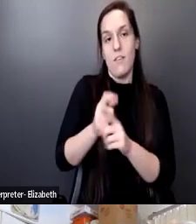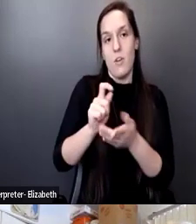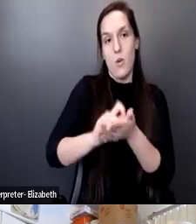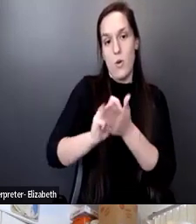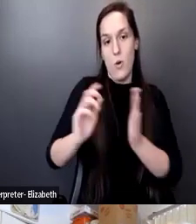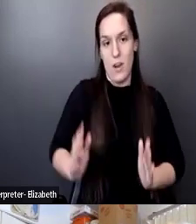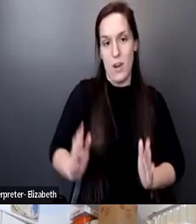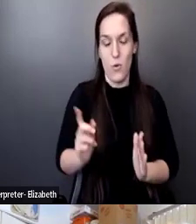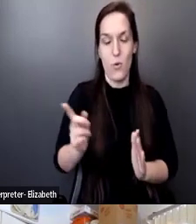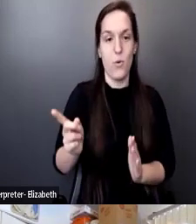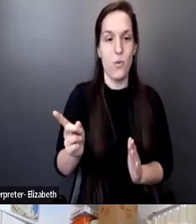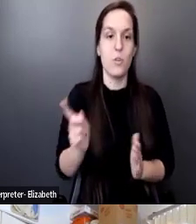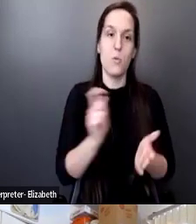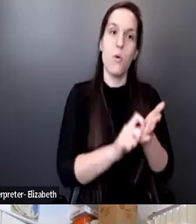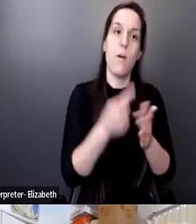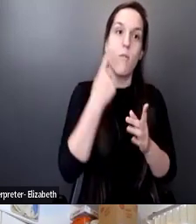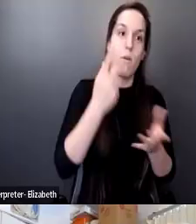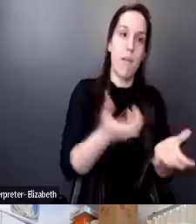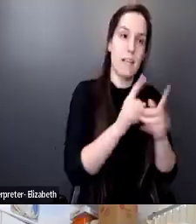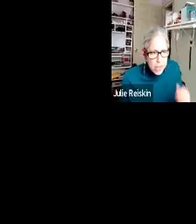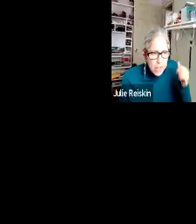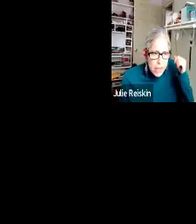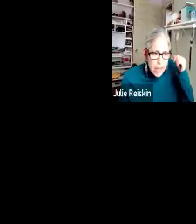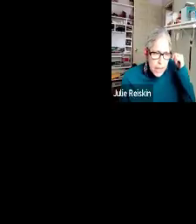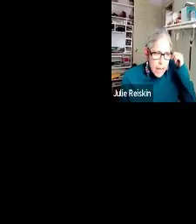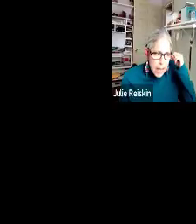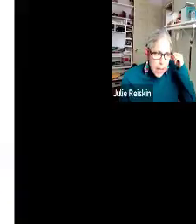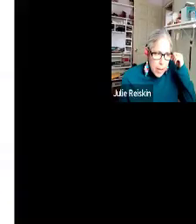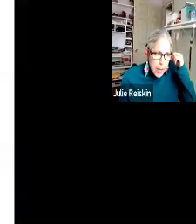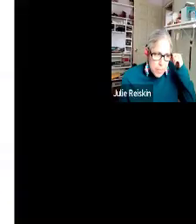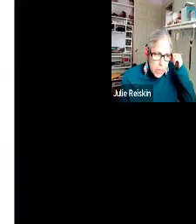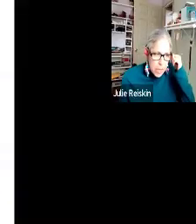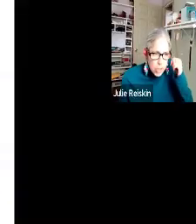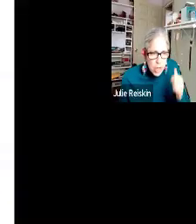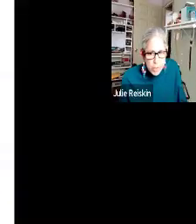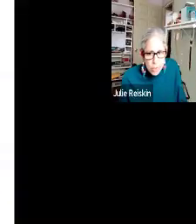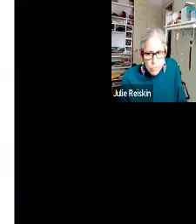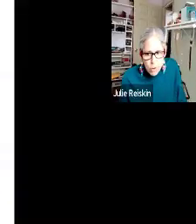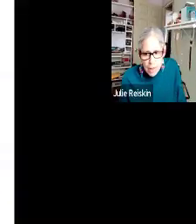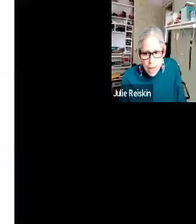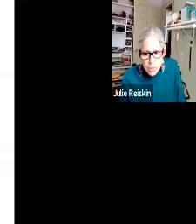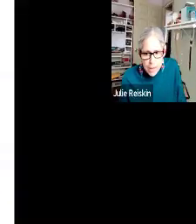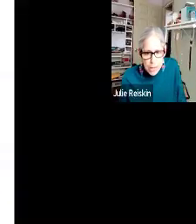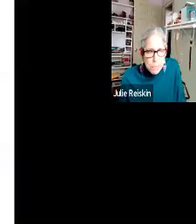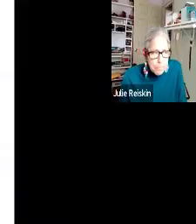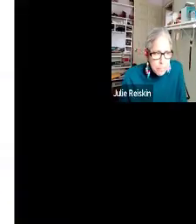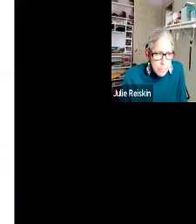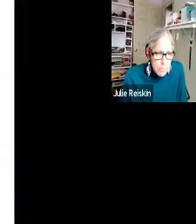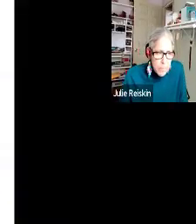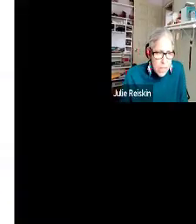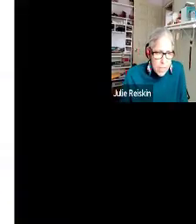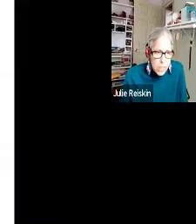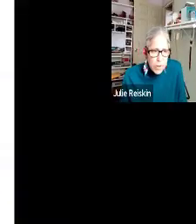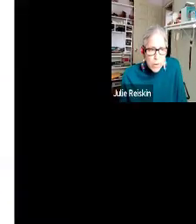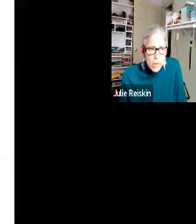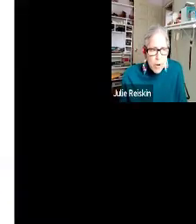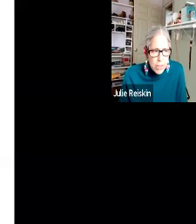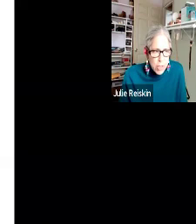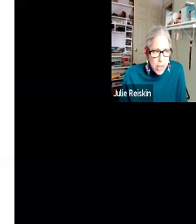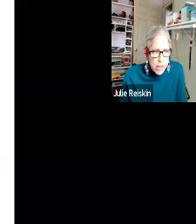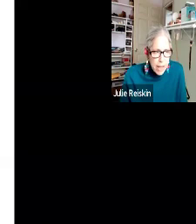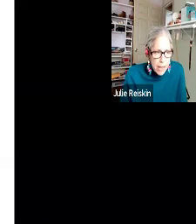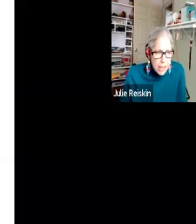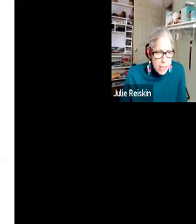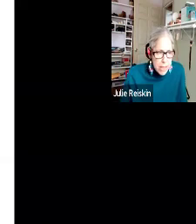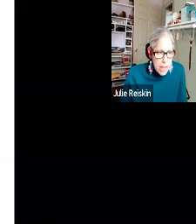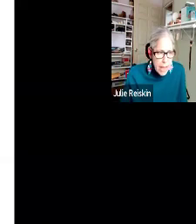many purposes. But it was mostly for activism and education. And she also wrote a lot about structural